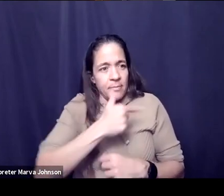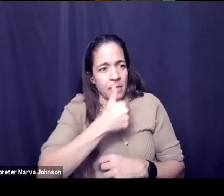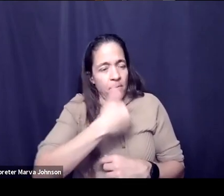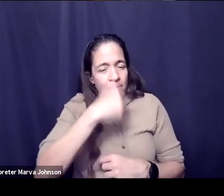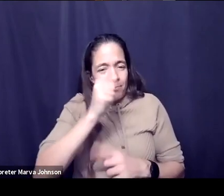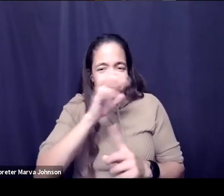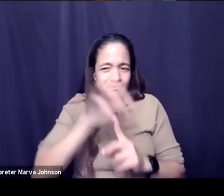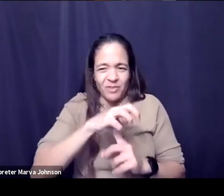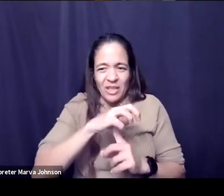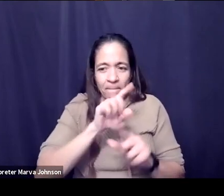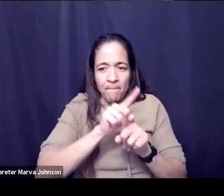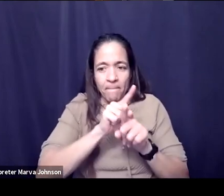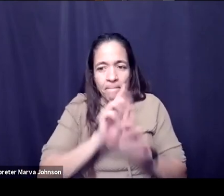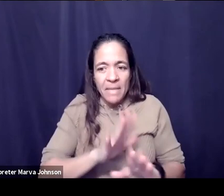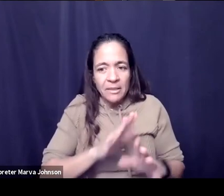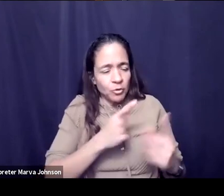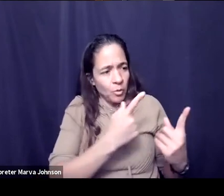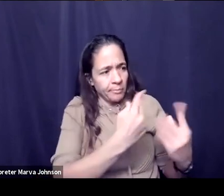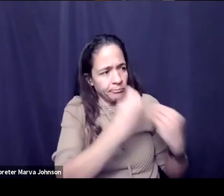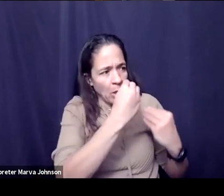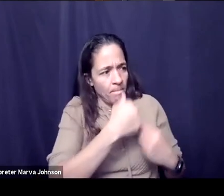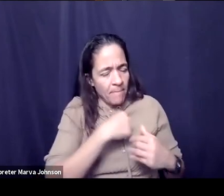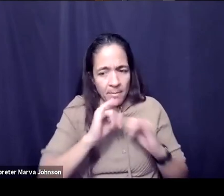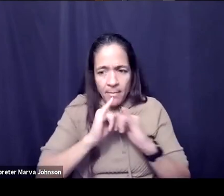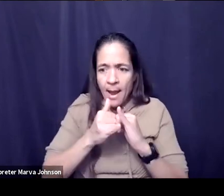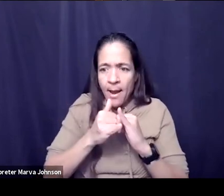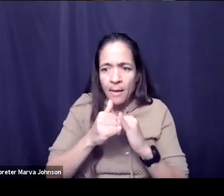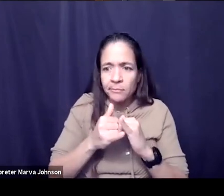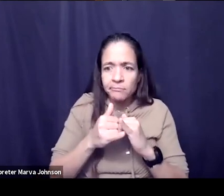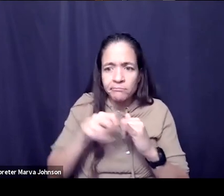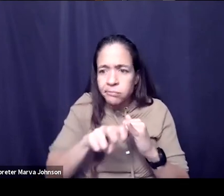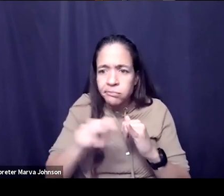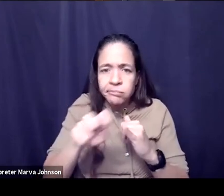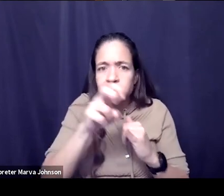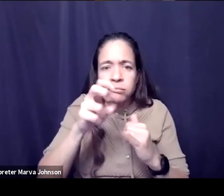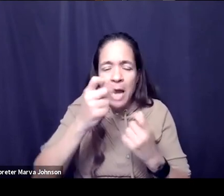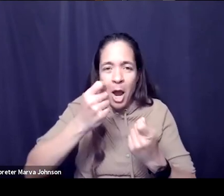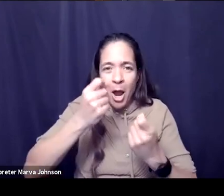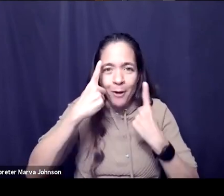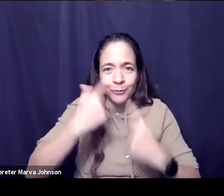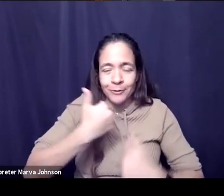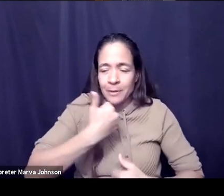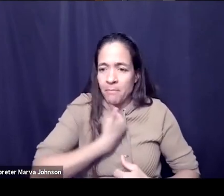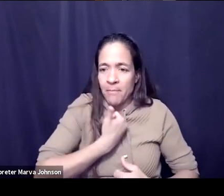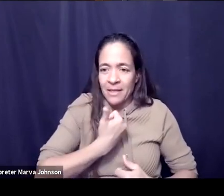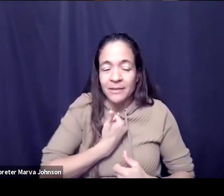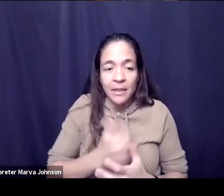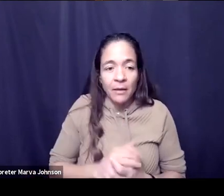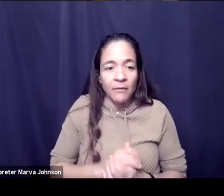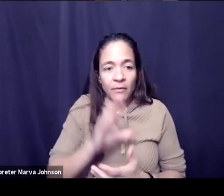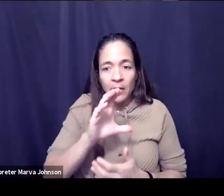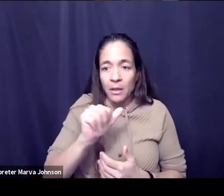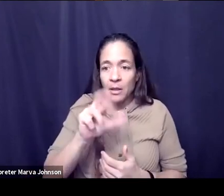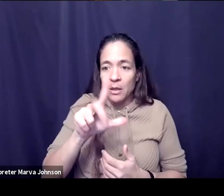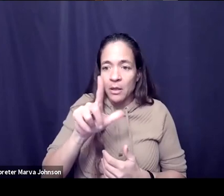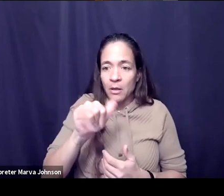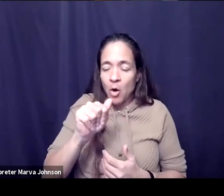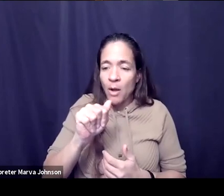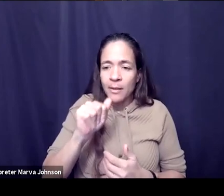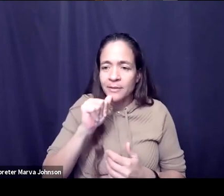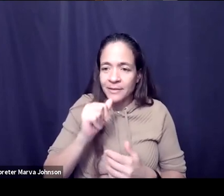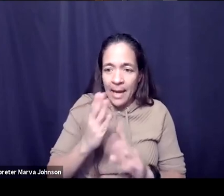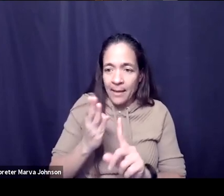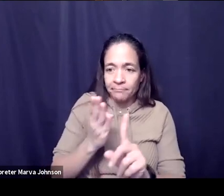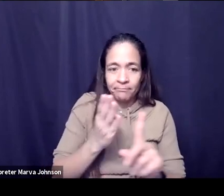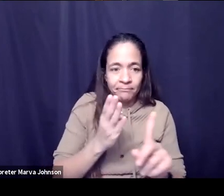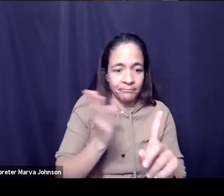sort of destinations and my own epiphanies and you know carla and lennon aren't out there you know just convincing others